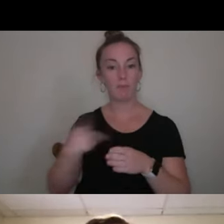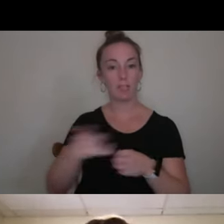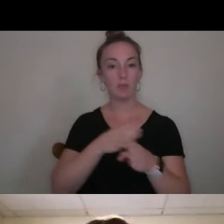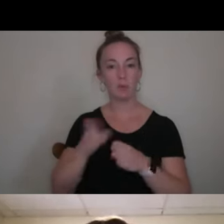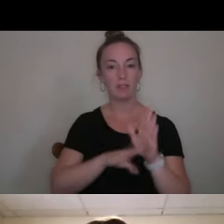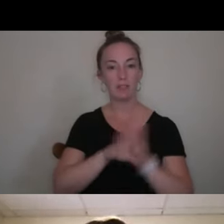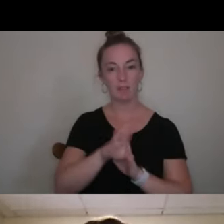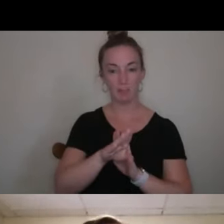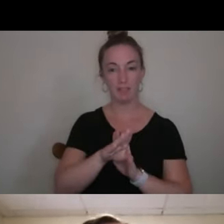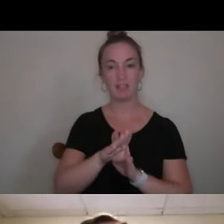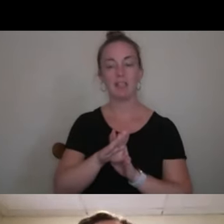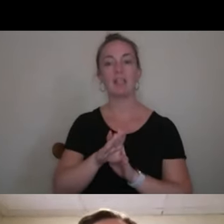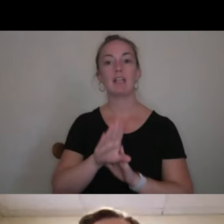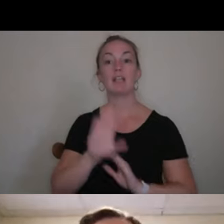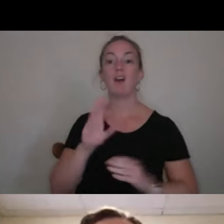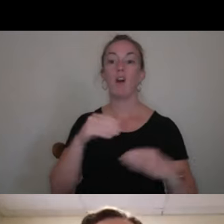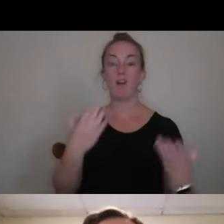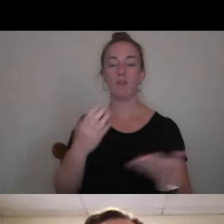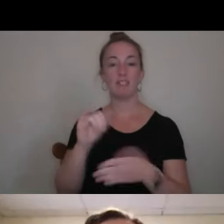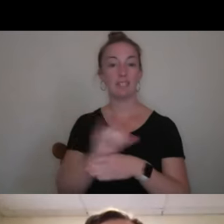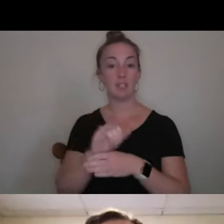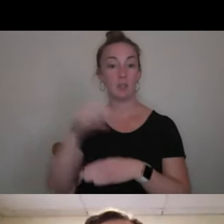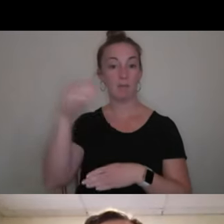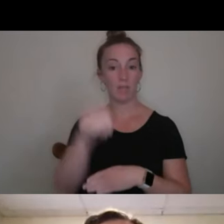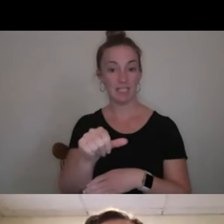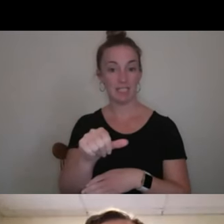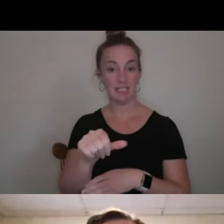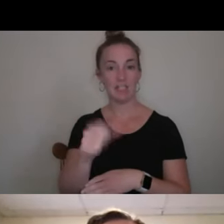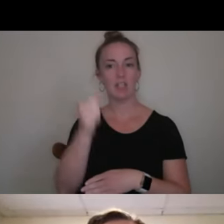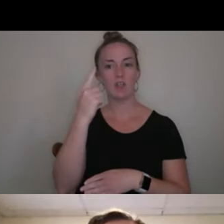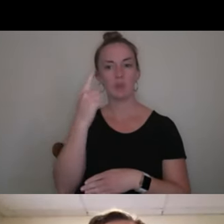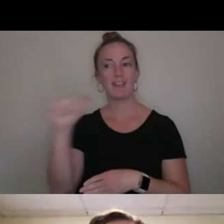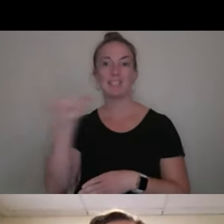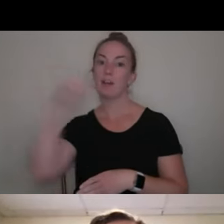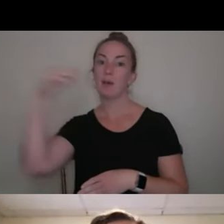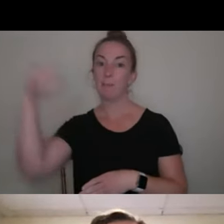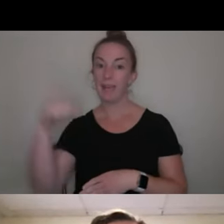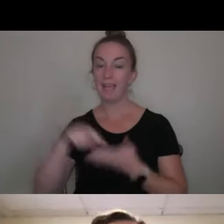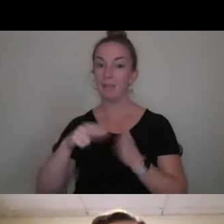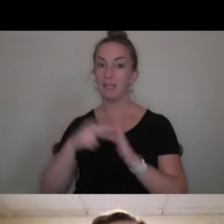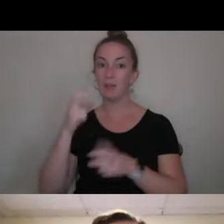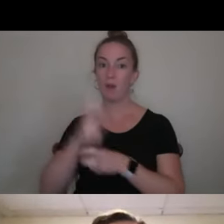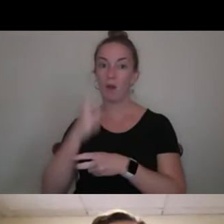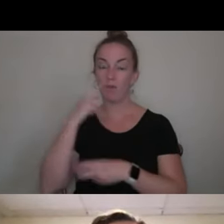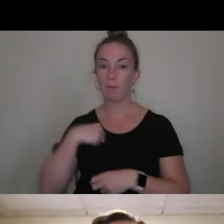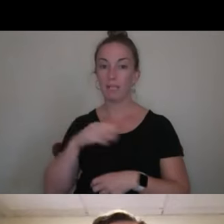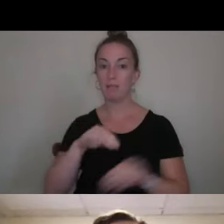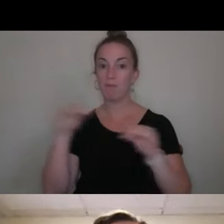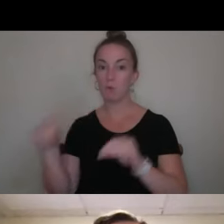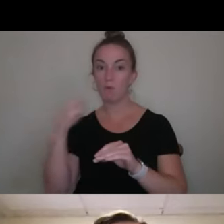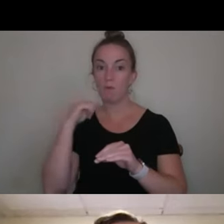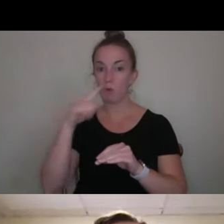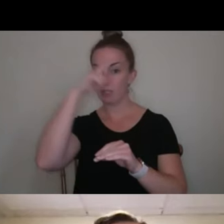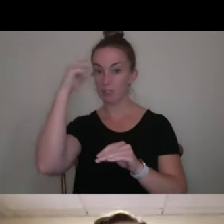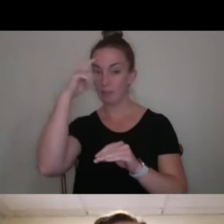unpaid, so it would be really hard for me to relocate to Rwanda for a summer on my own dime. But the